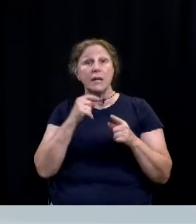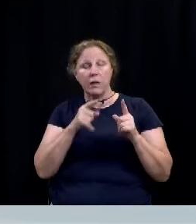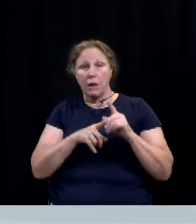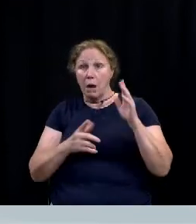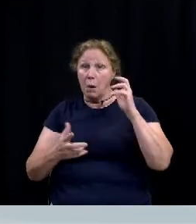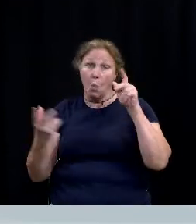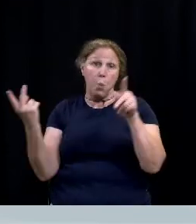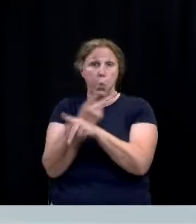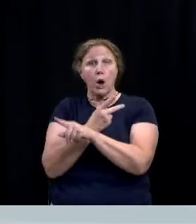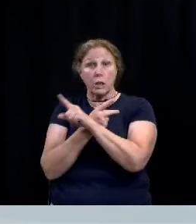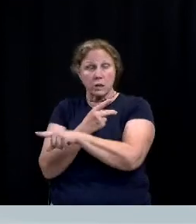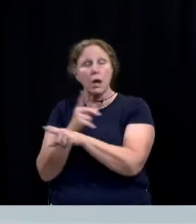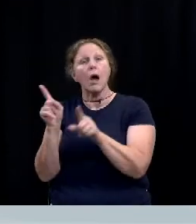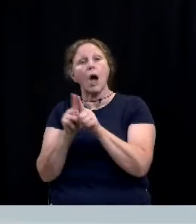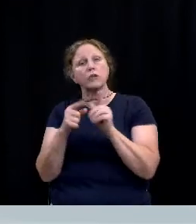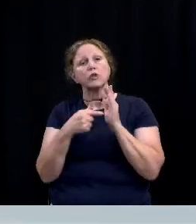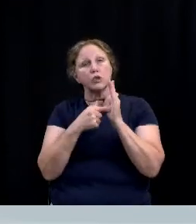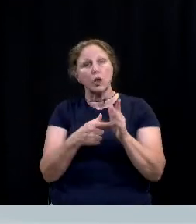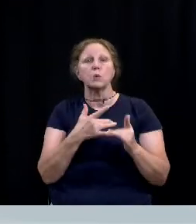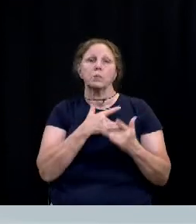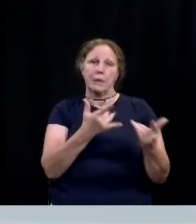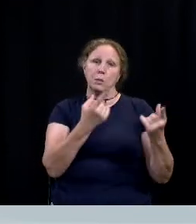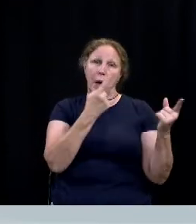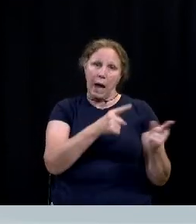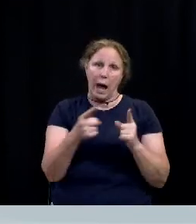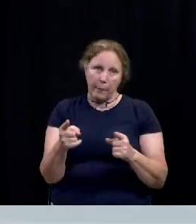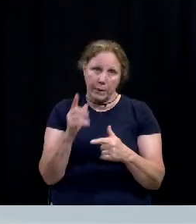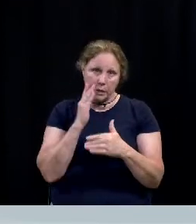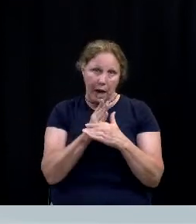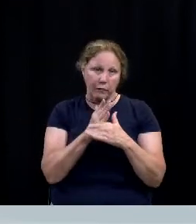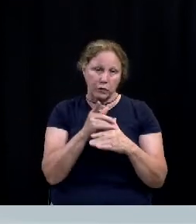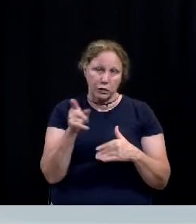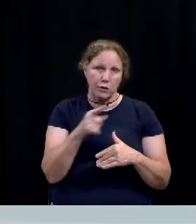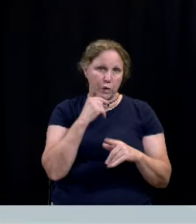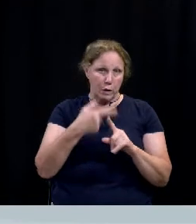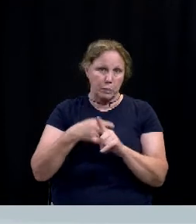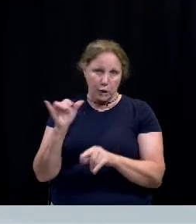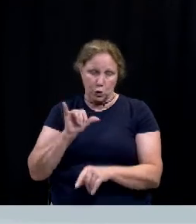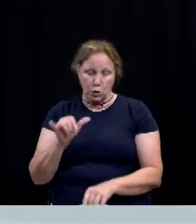of calls it also mirrors the trends for the averages during these months as well